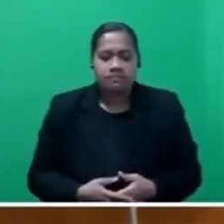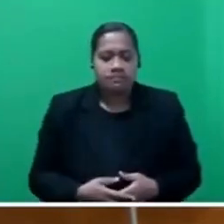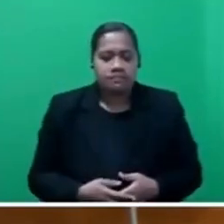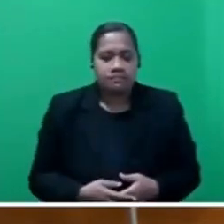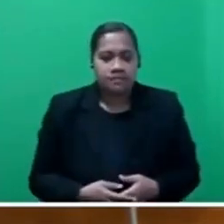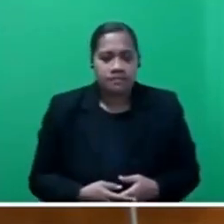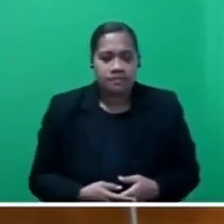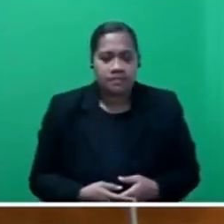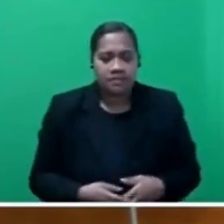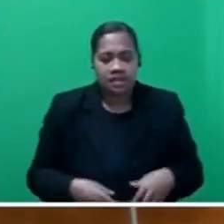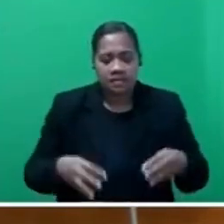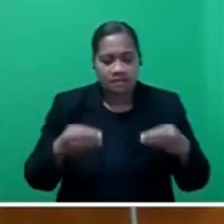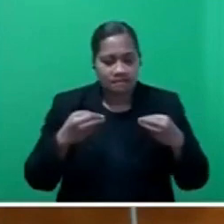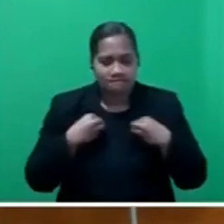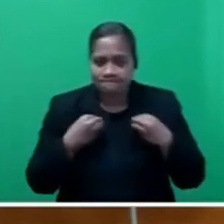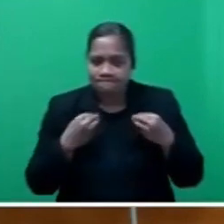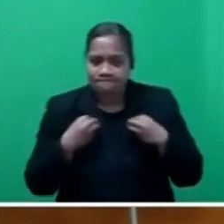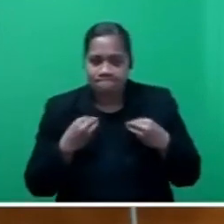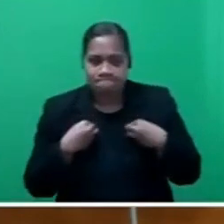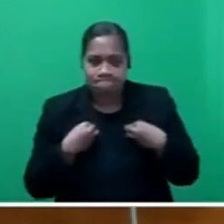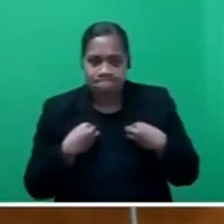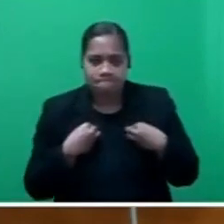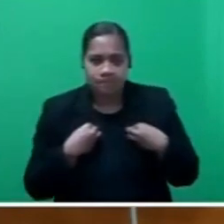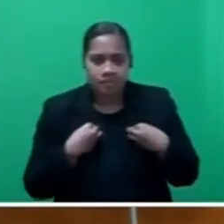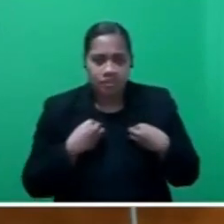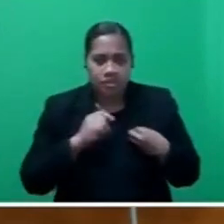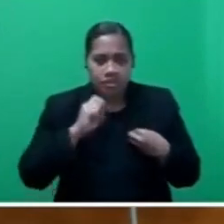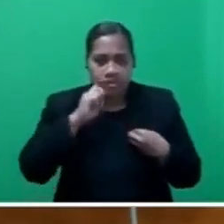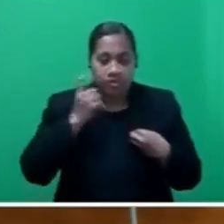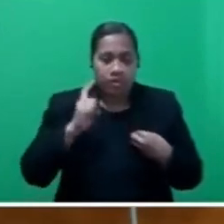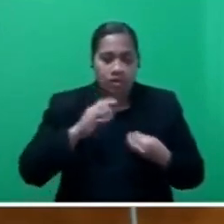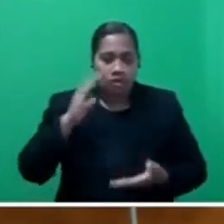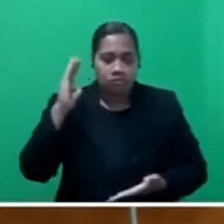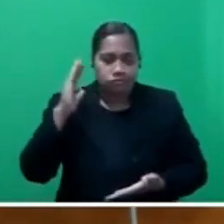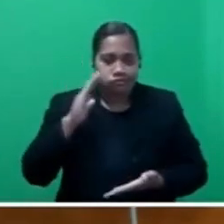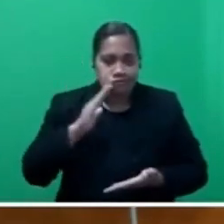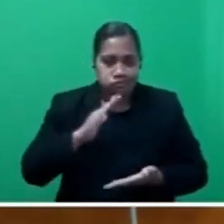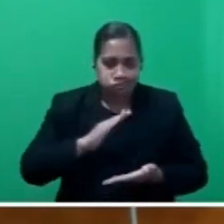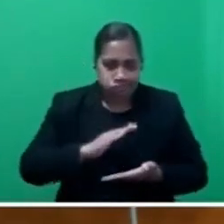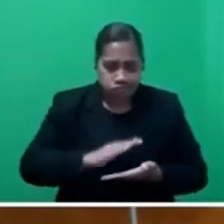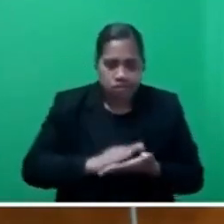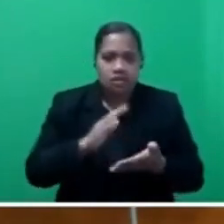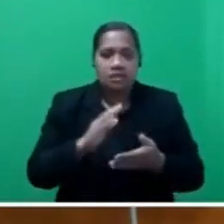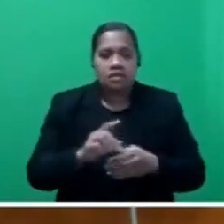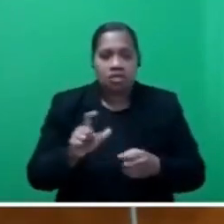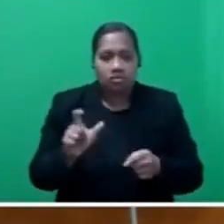entrepreneurs, and you suppress creativity and productivity.